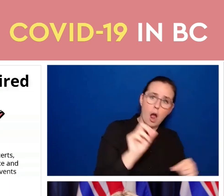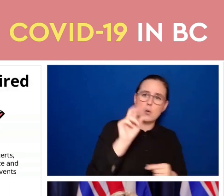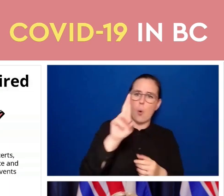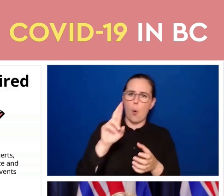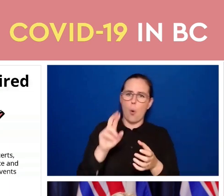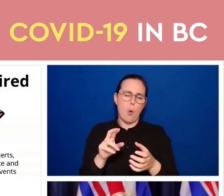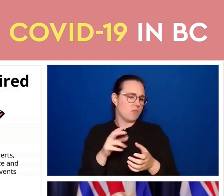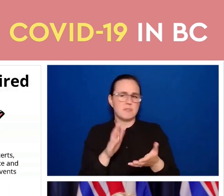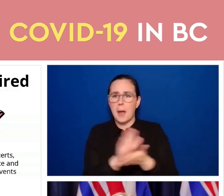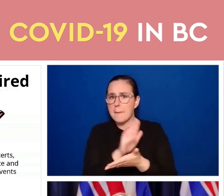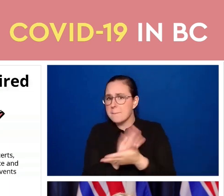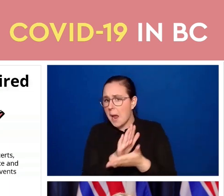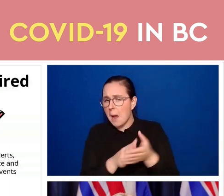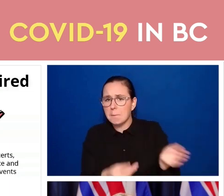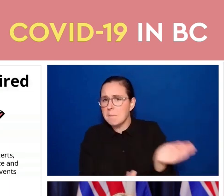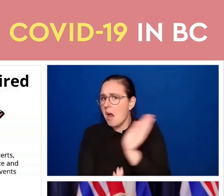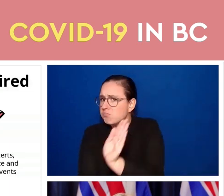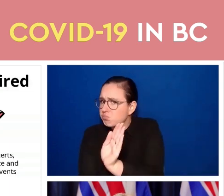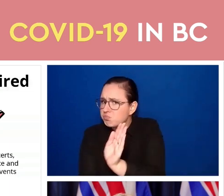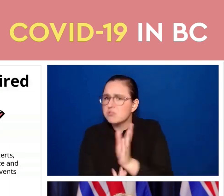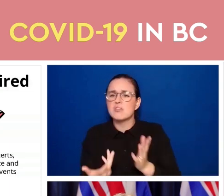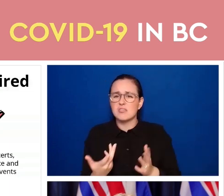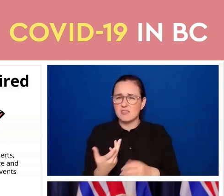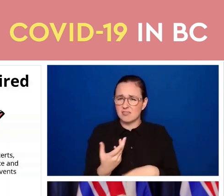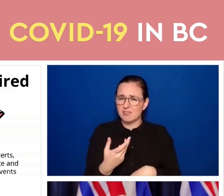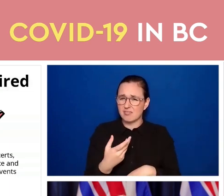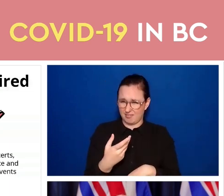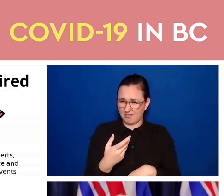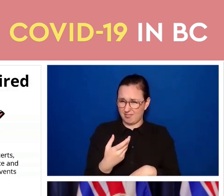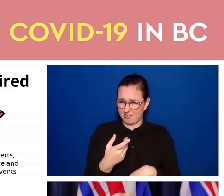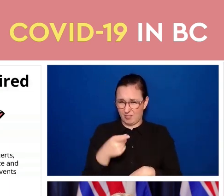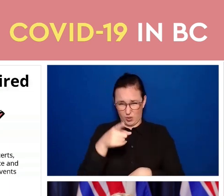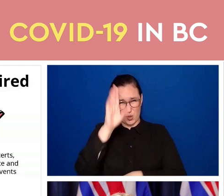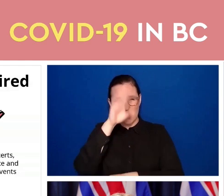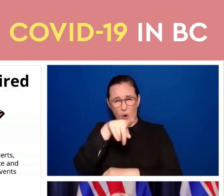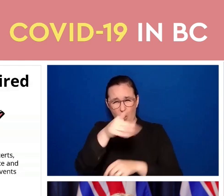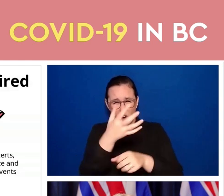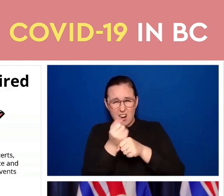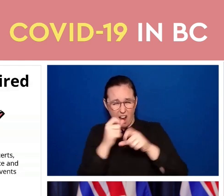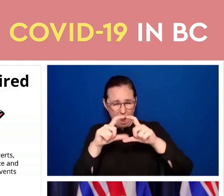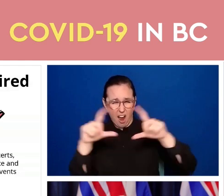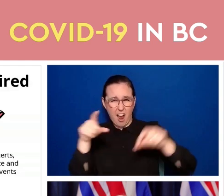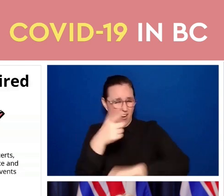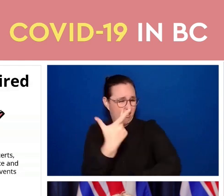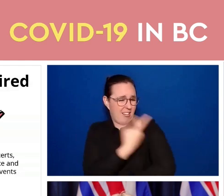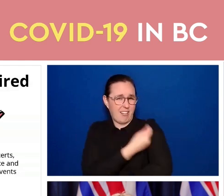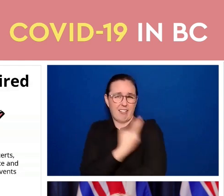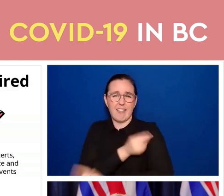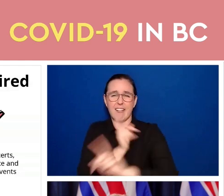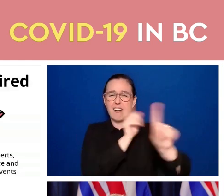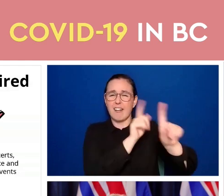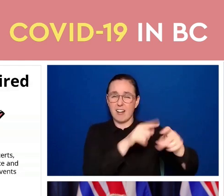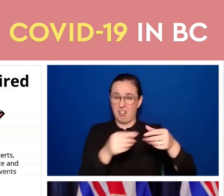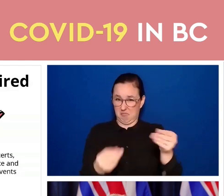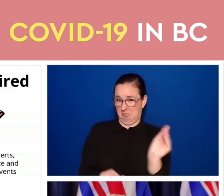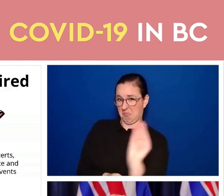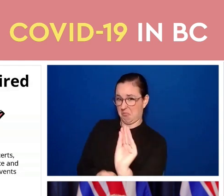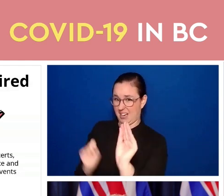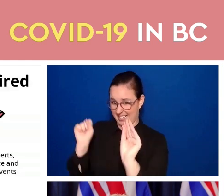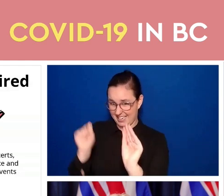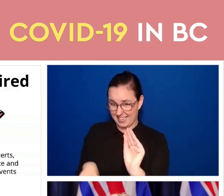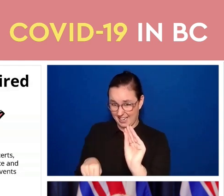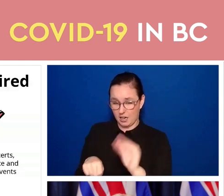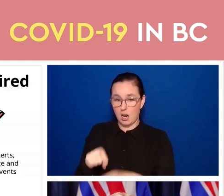paper that you received when you were immunized. As of October 24th, you will be required to present your BC vaccine